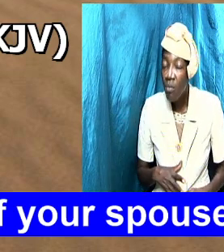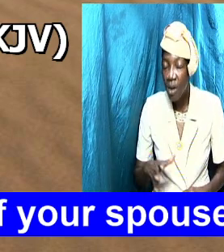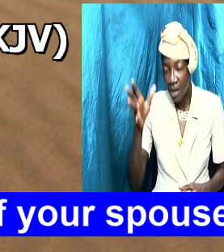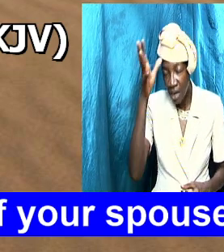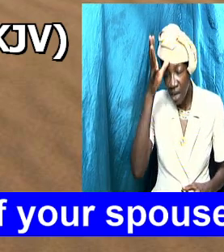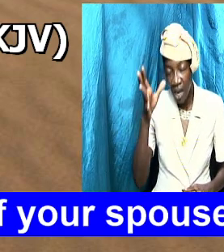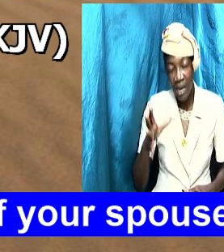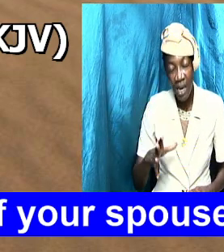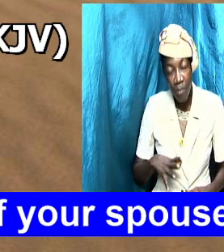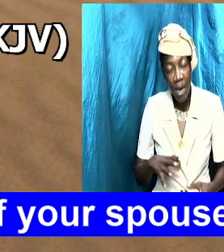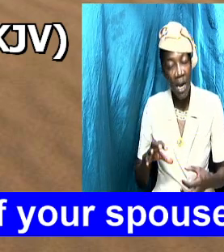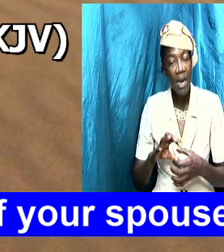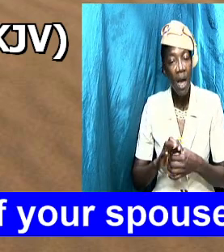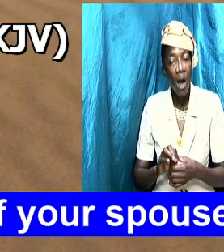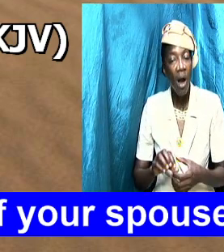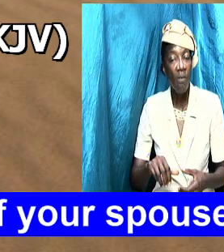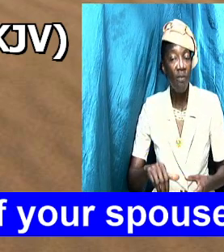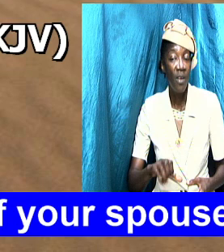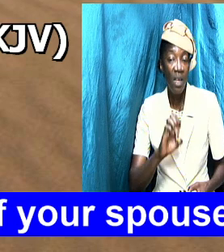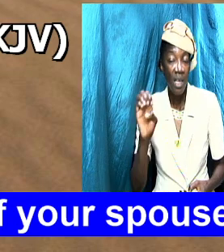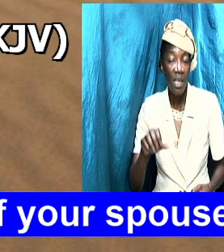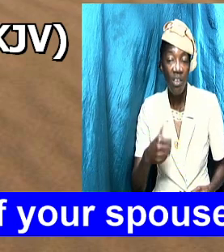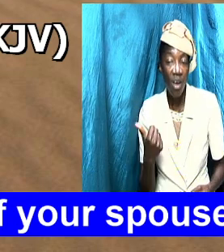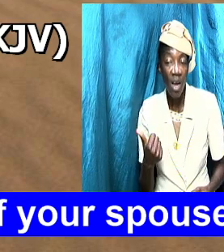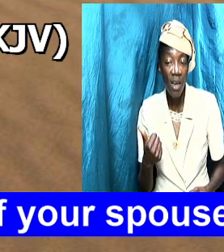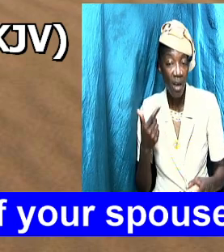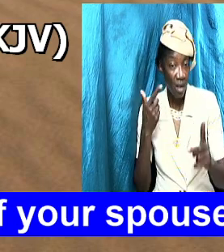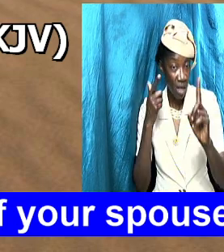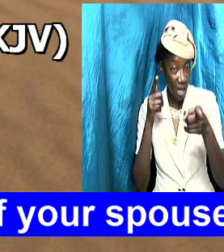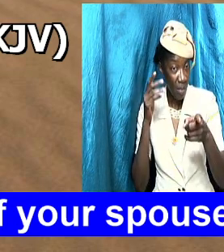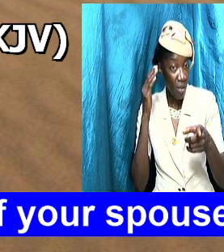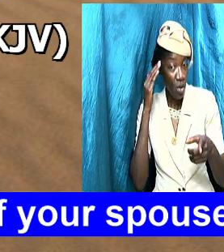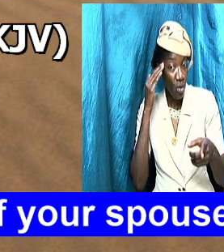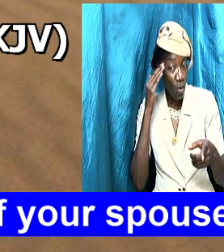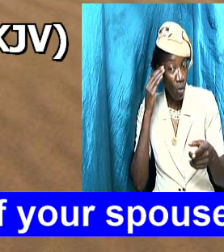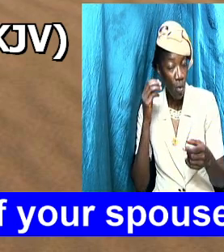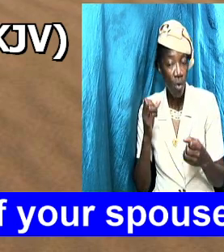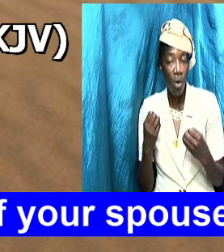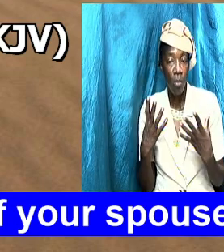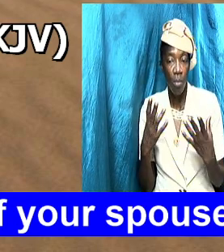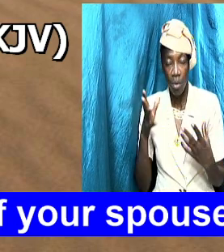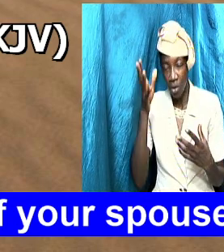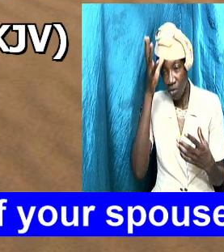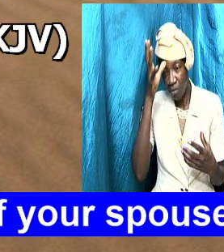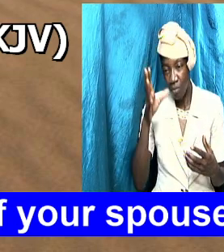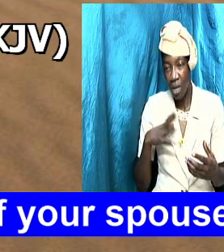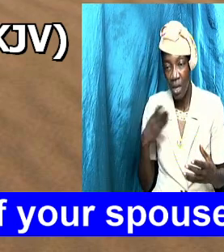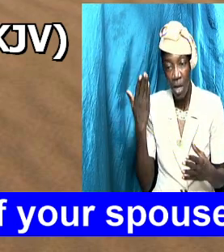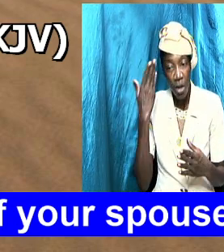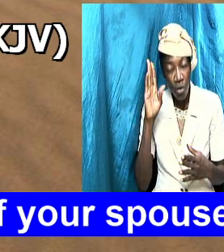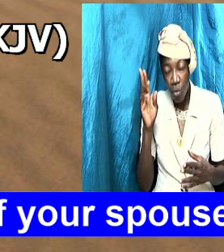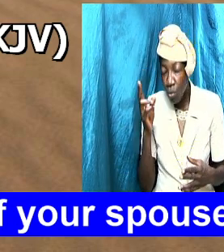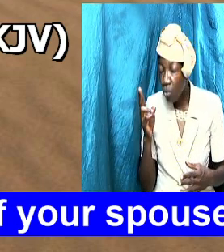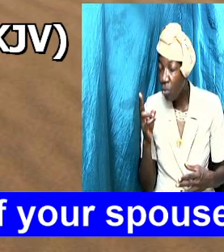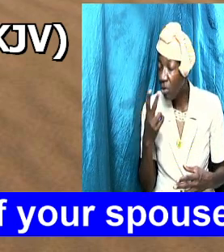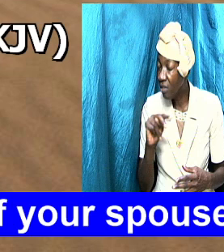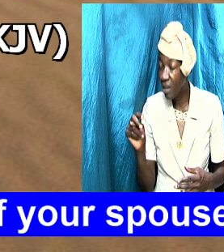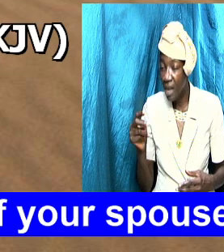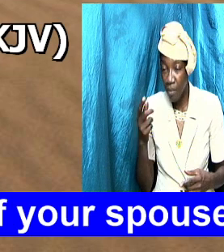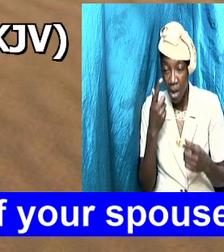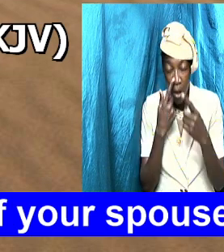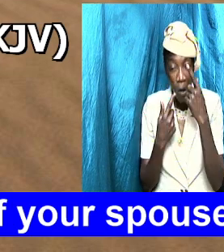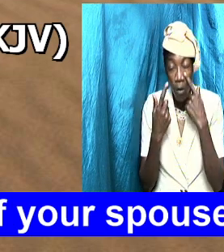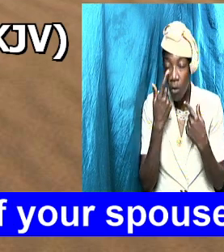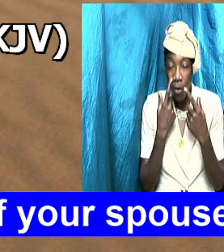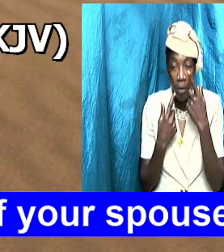of your spouse I know of so many men that I mean you don't see them crying but in one and one